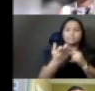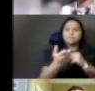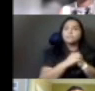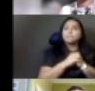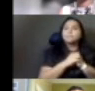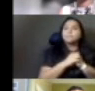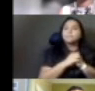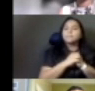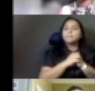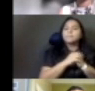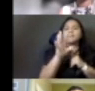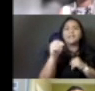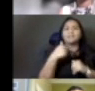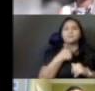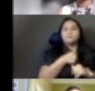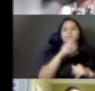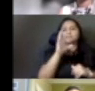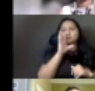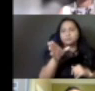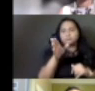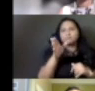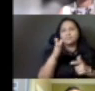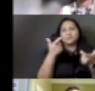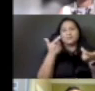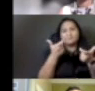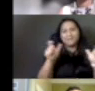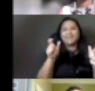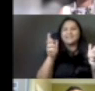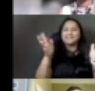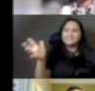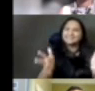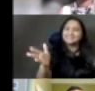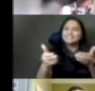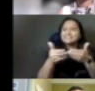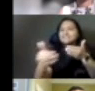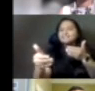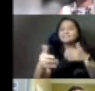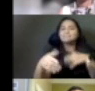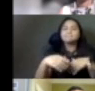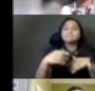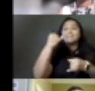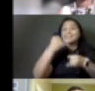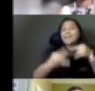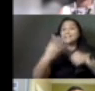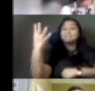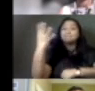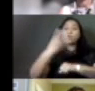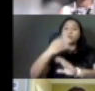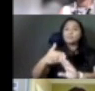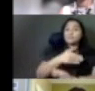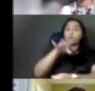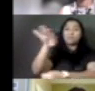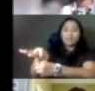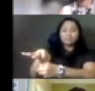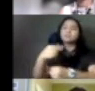push on the weekends leading up to the election and especially the last four days to go do ballot pickups from folks since this is a very